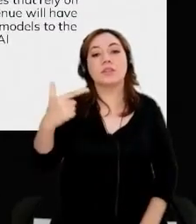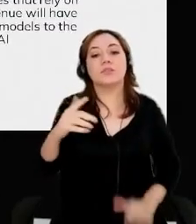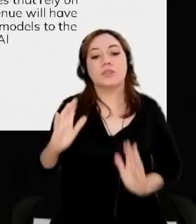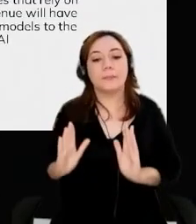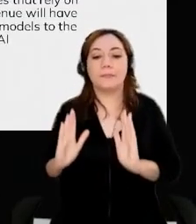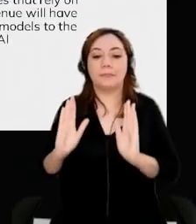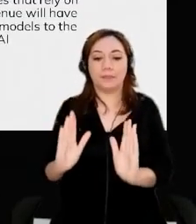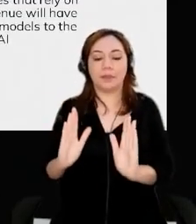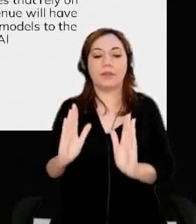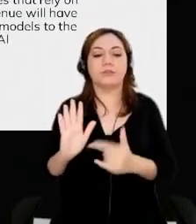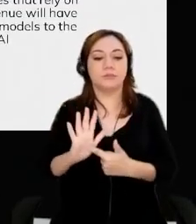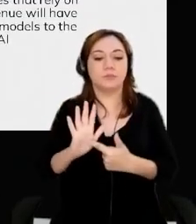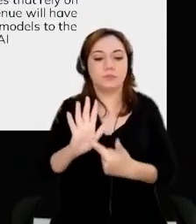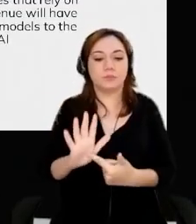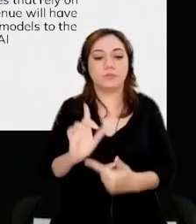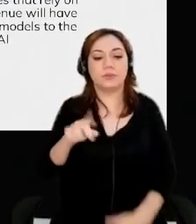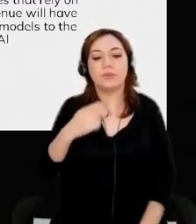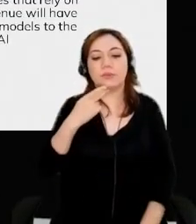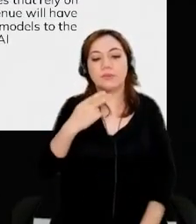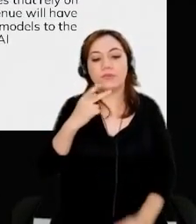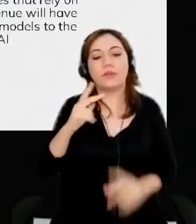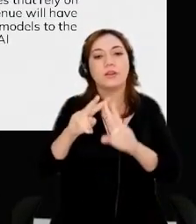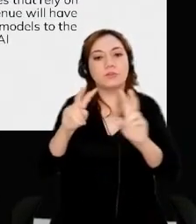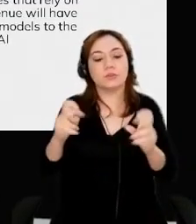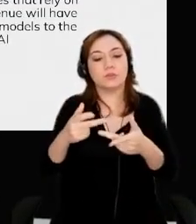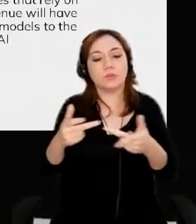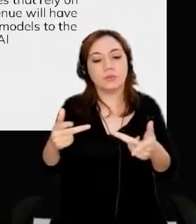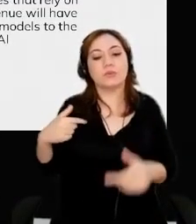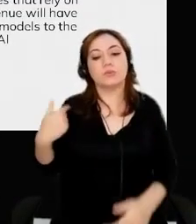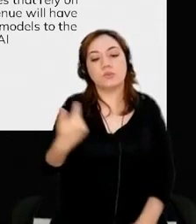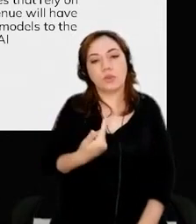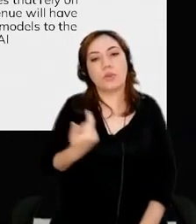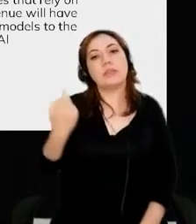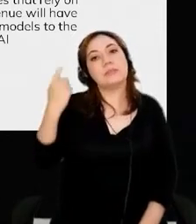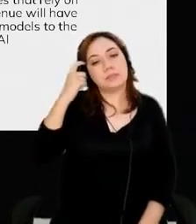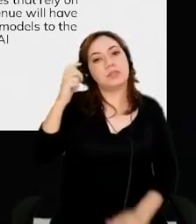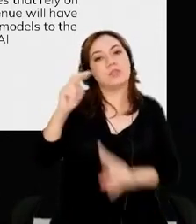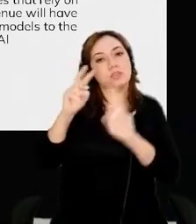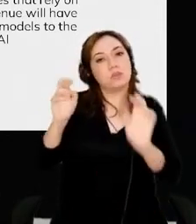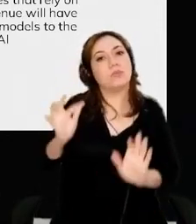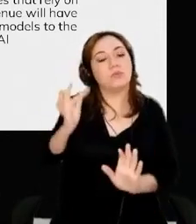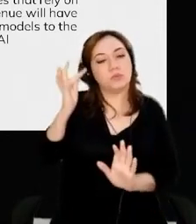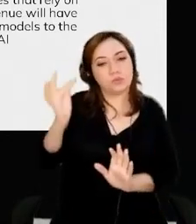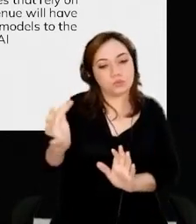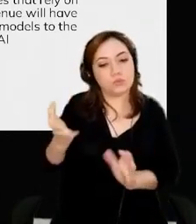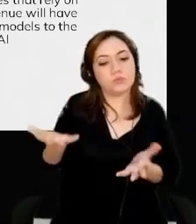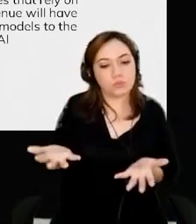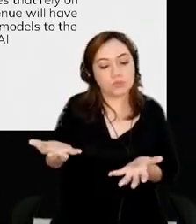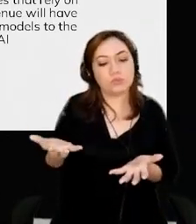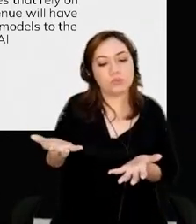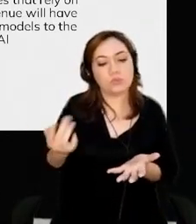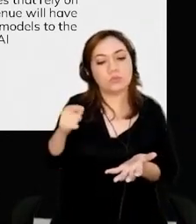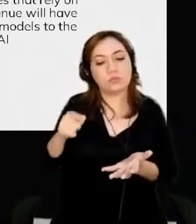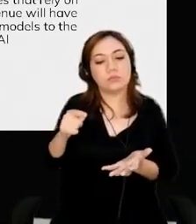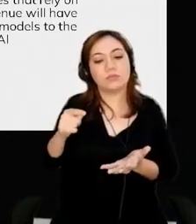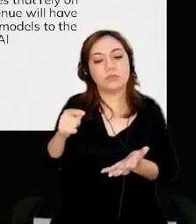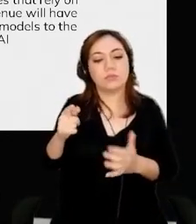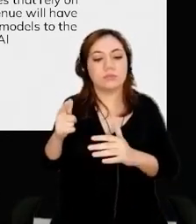I'll talk about things that we are considering in the future. So, the first one is